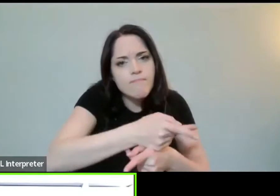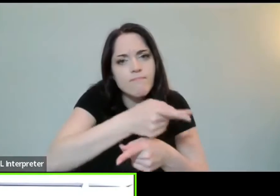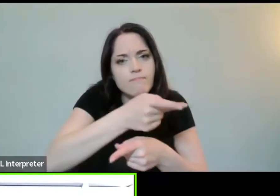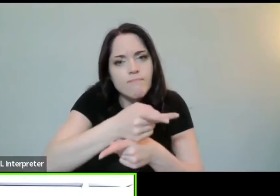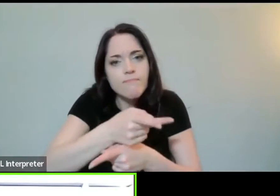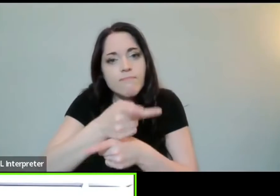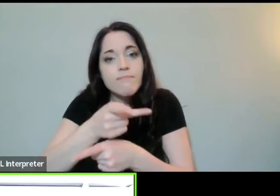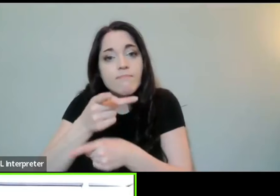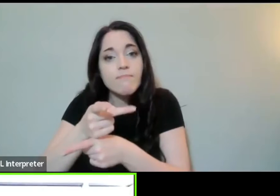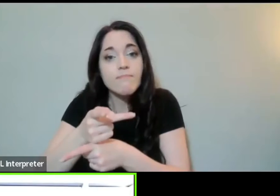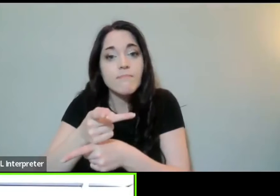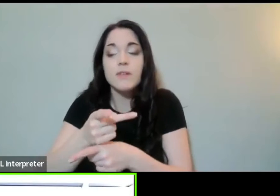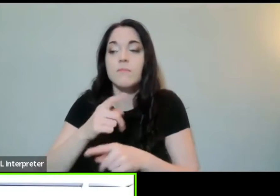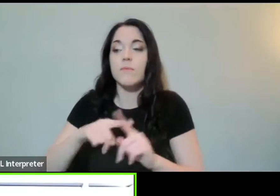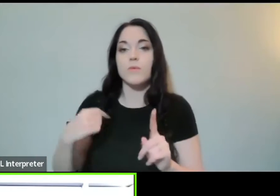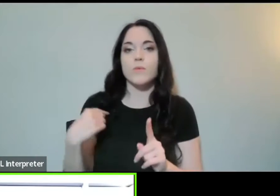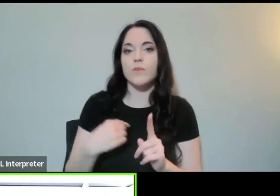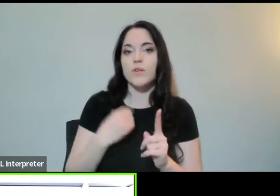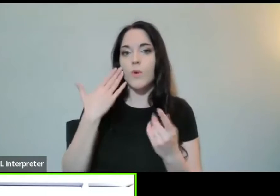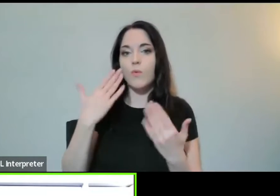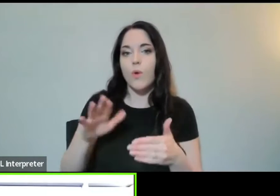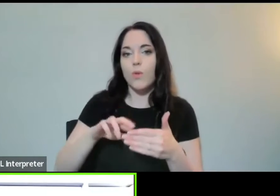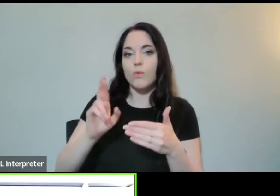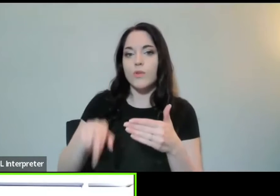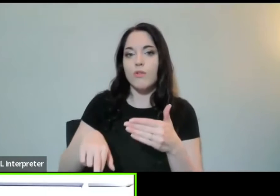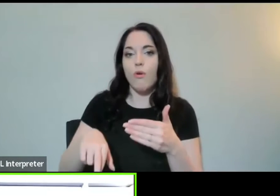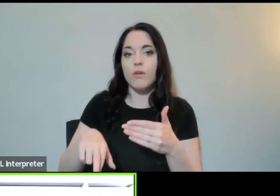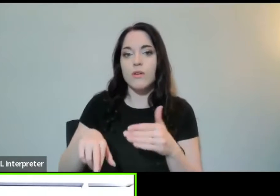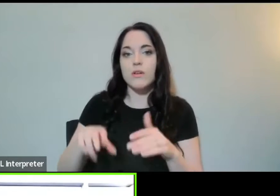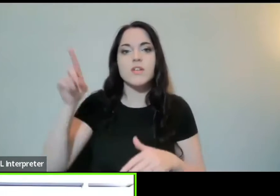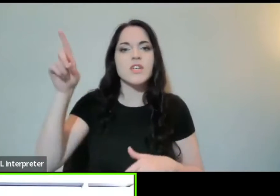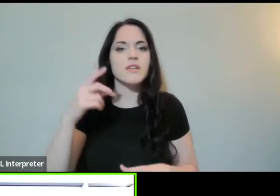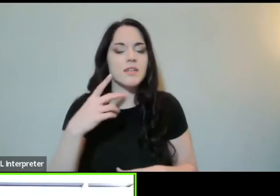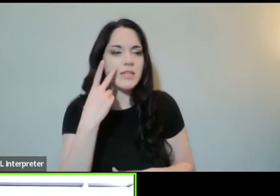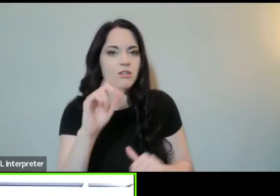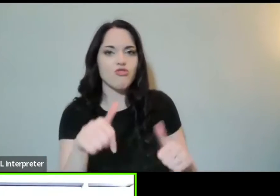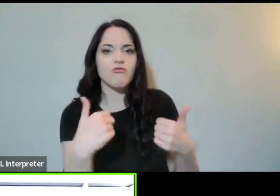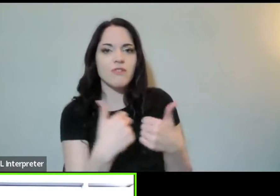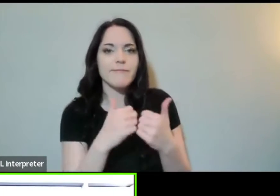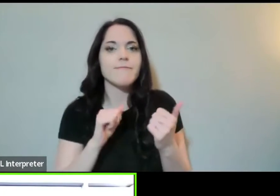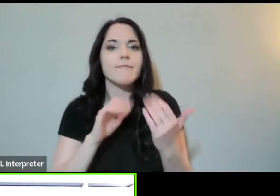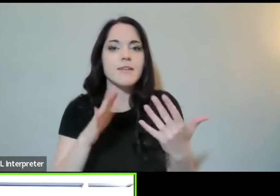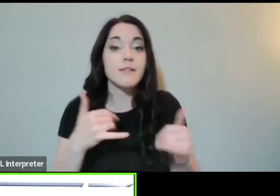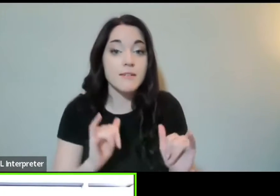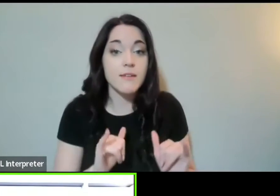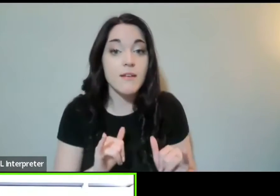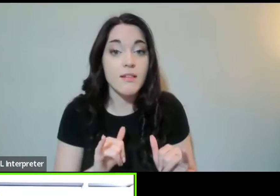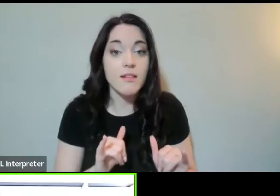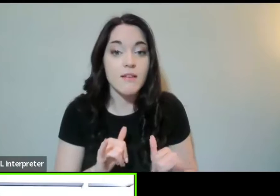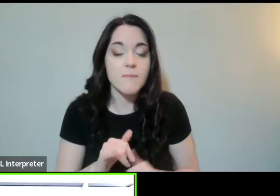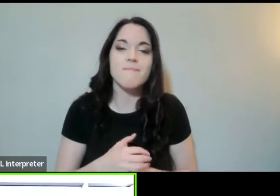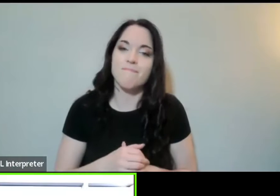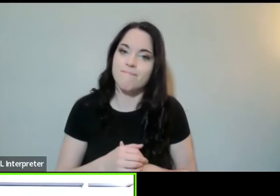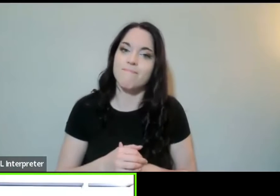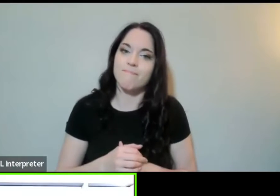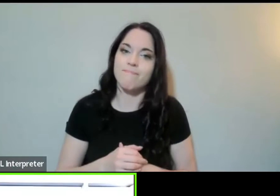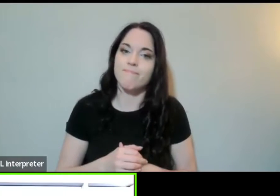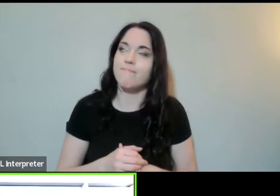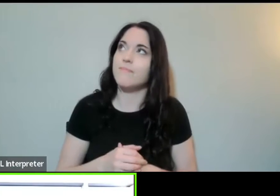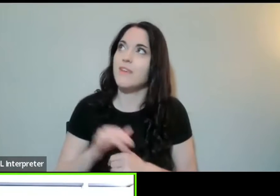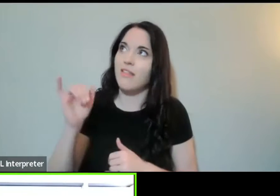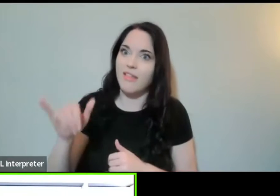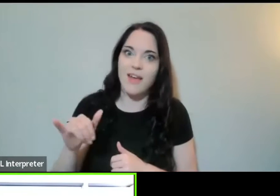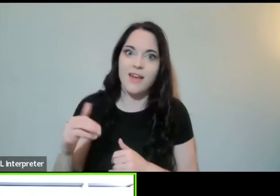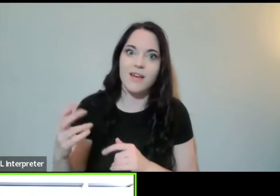of the outcome, but does not back away from the challenge. God's like that with us over